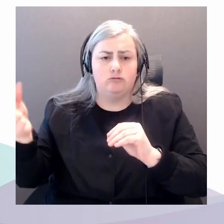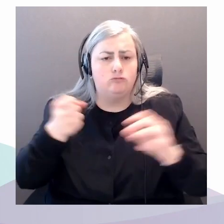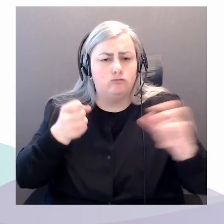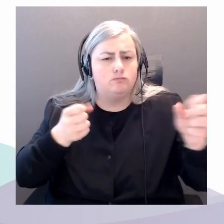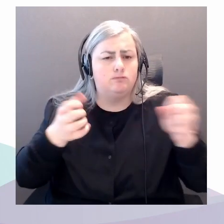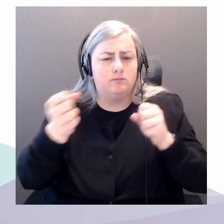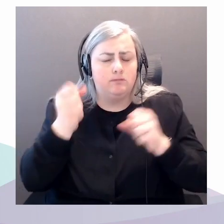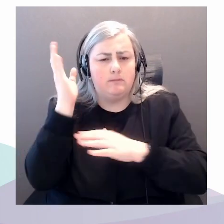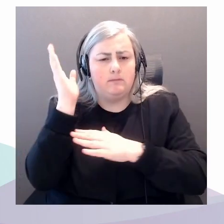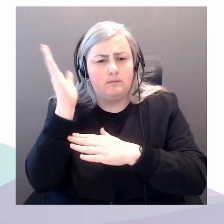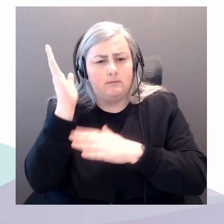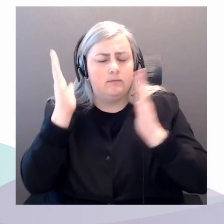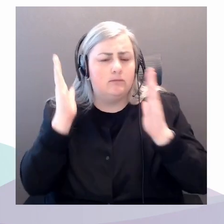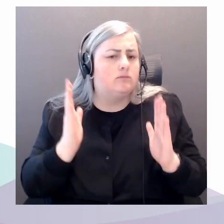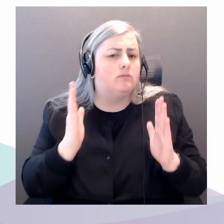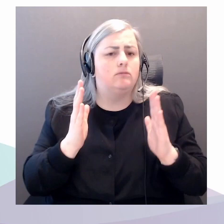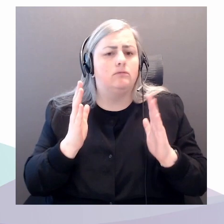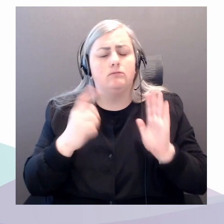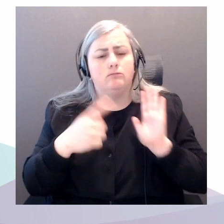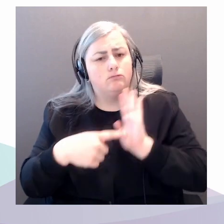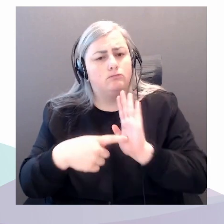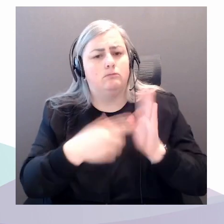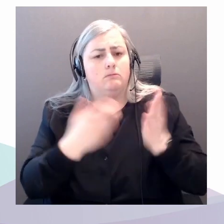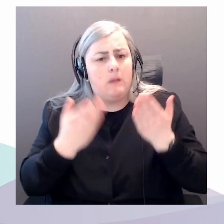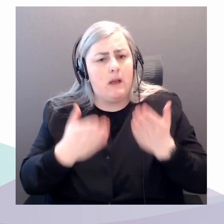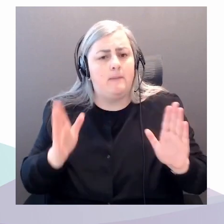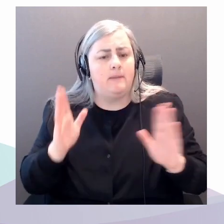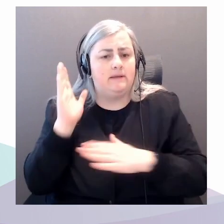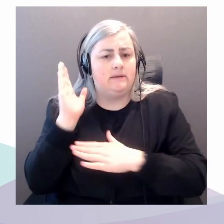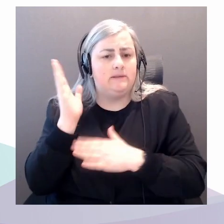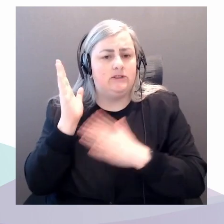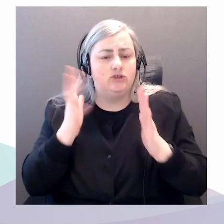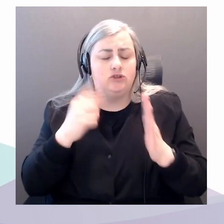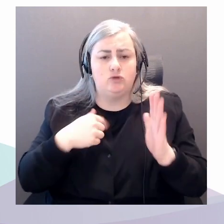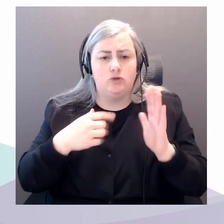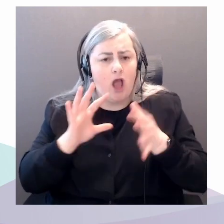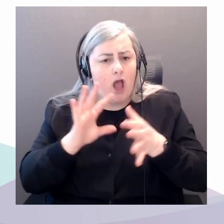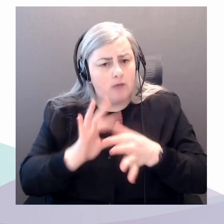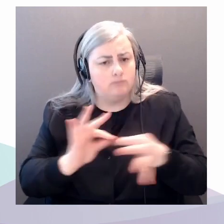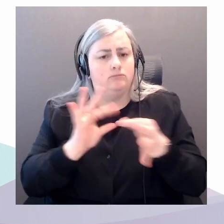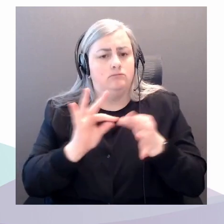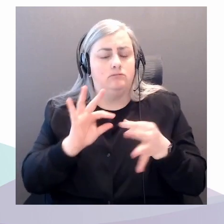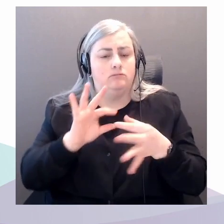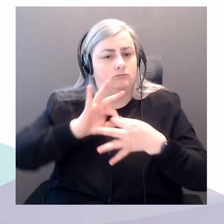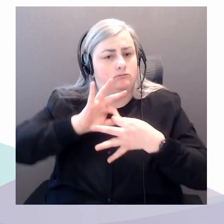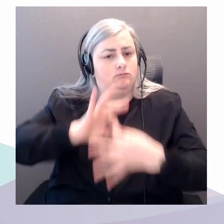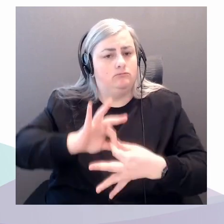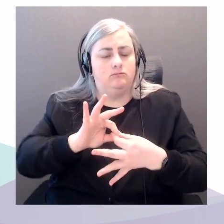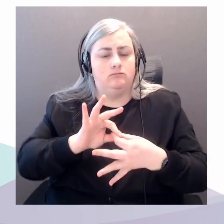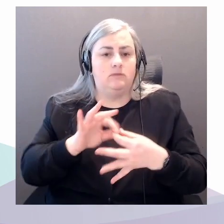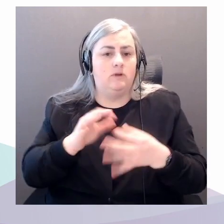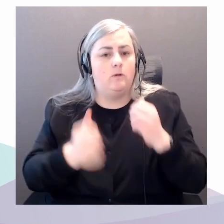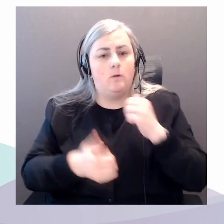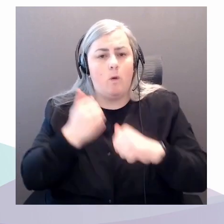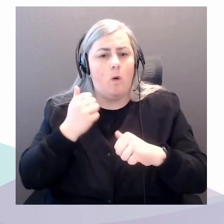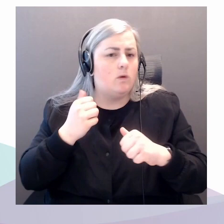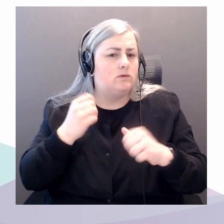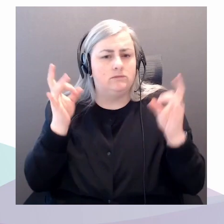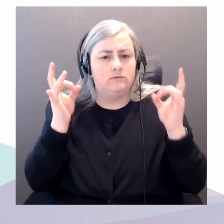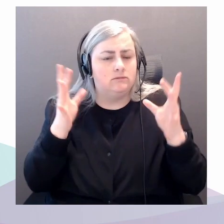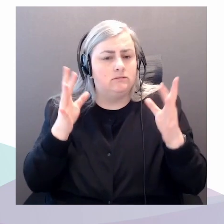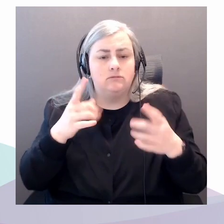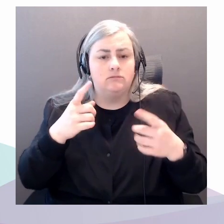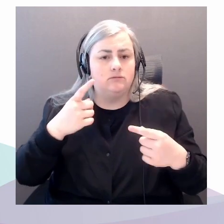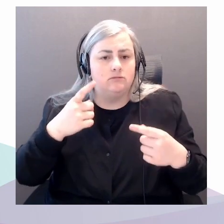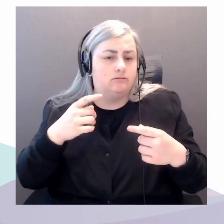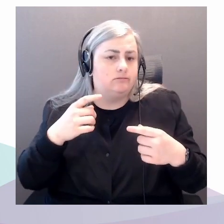questions of our time. It is our great honor to welcome both of our speakers today. Dr. Imra